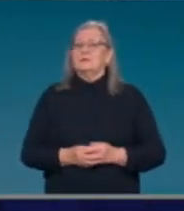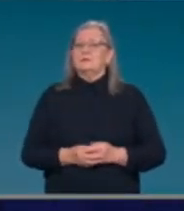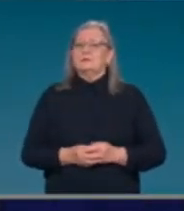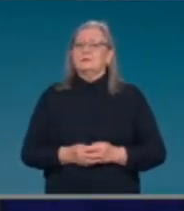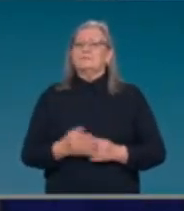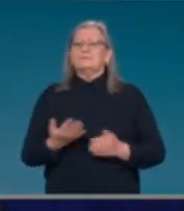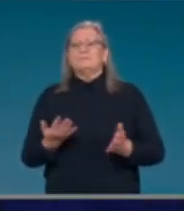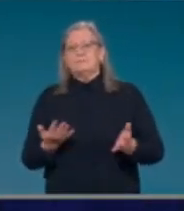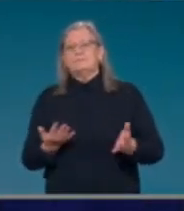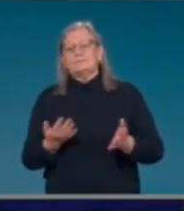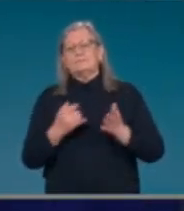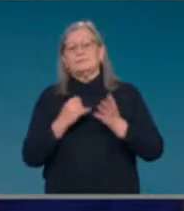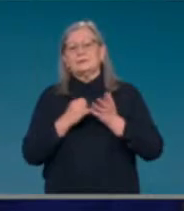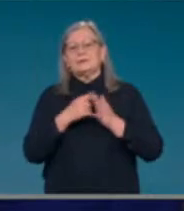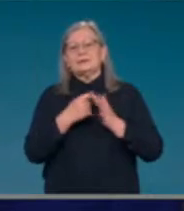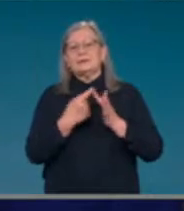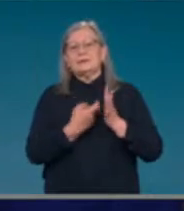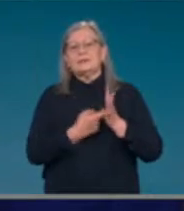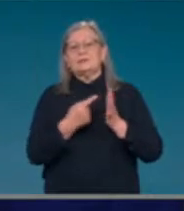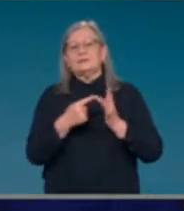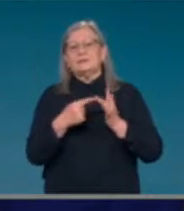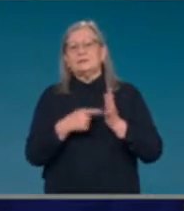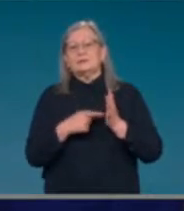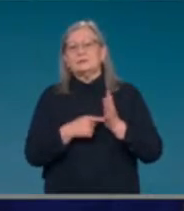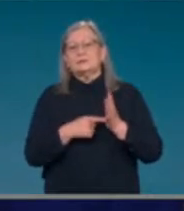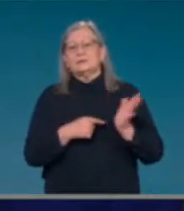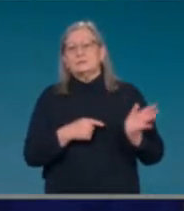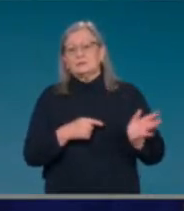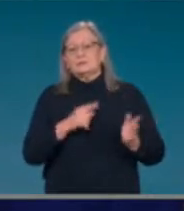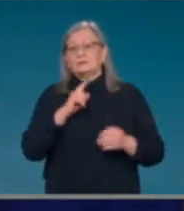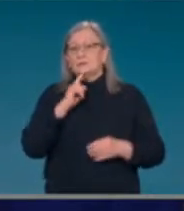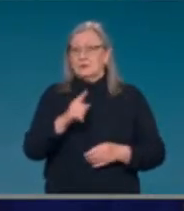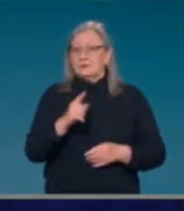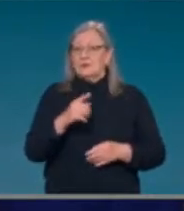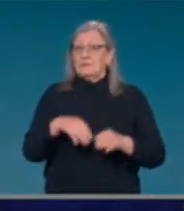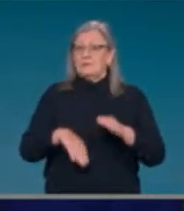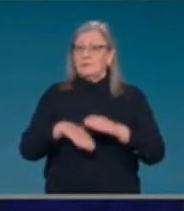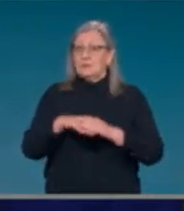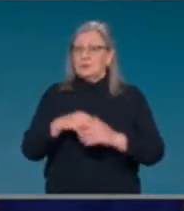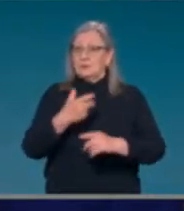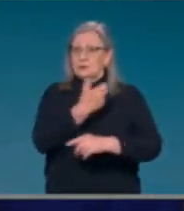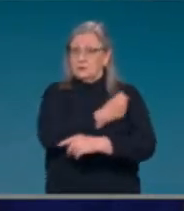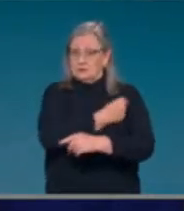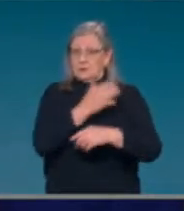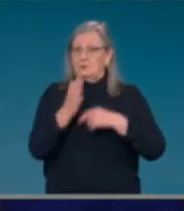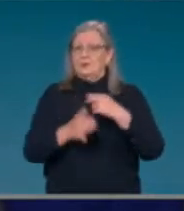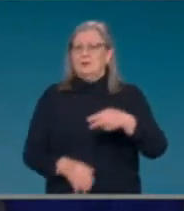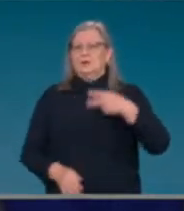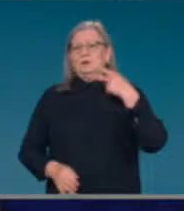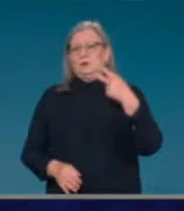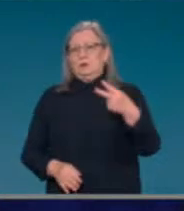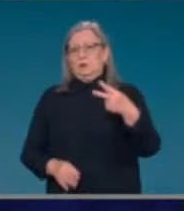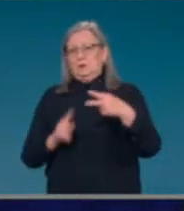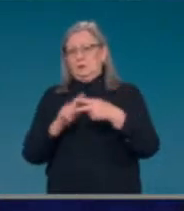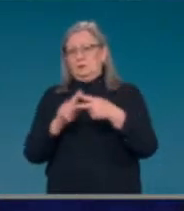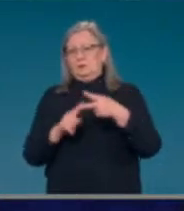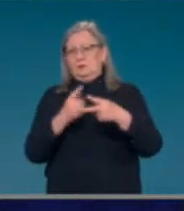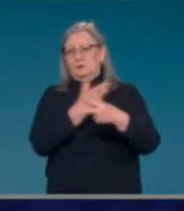two vaccinations is considered fully vaccinated, whether it be for entry to domestic venues or for international travel,